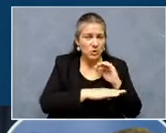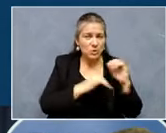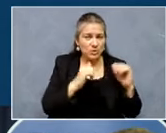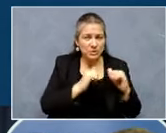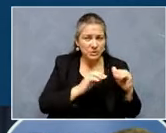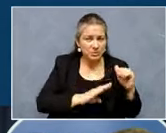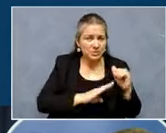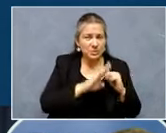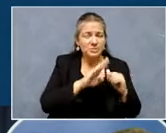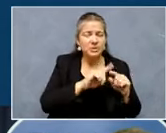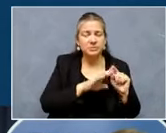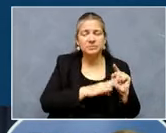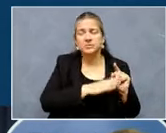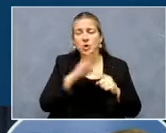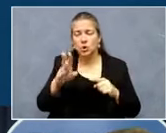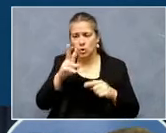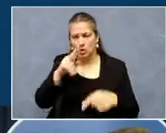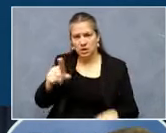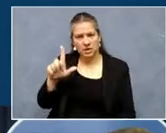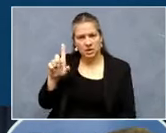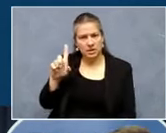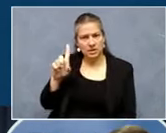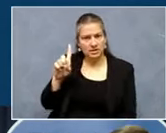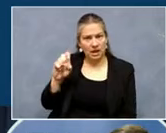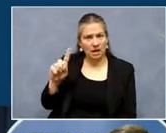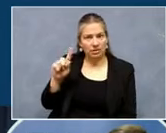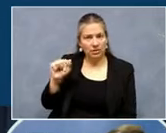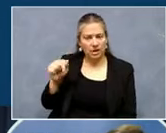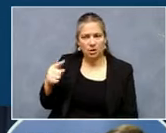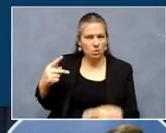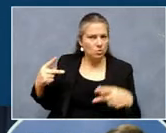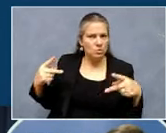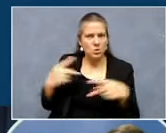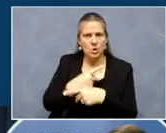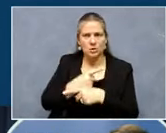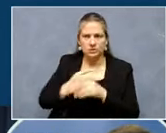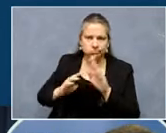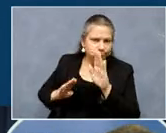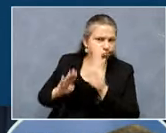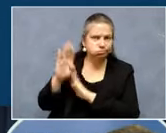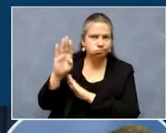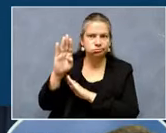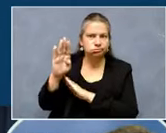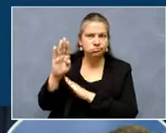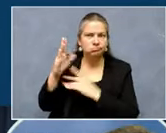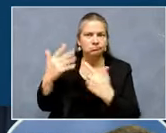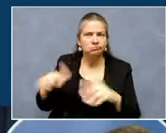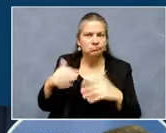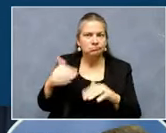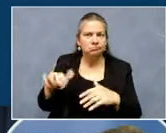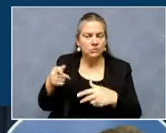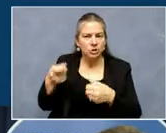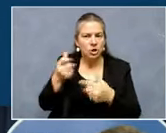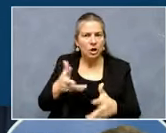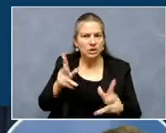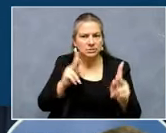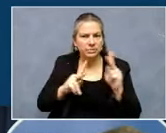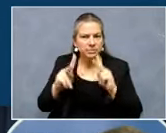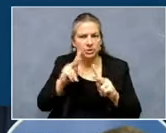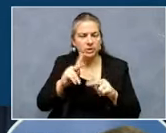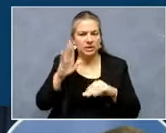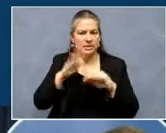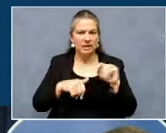how much deadlier or how much sicker the Delta variant made people than the Alpha.